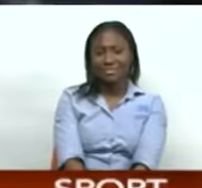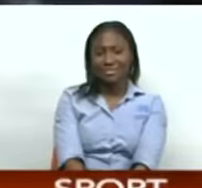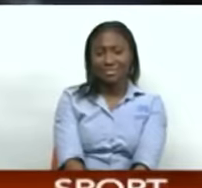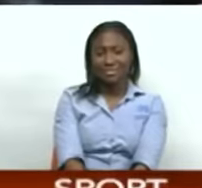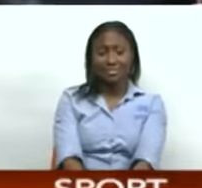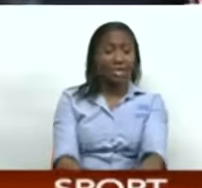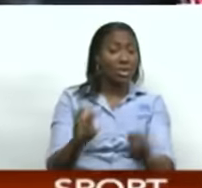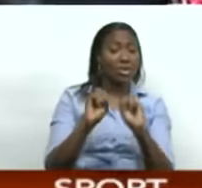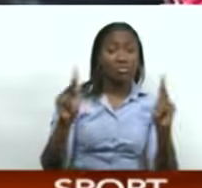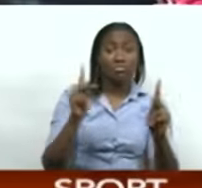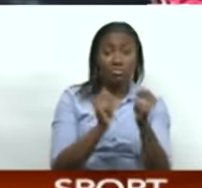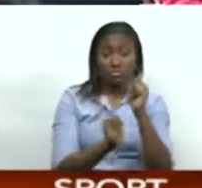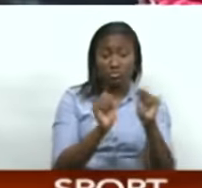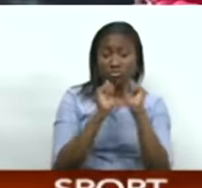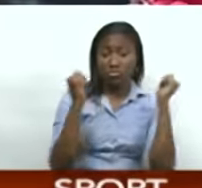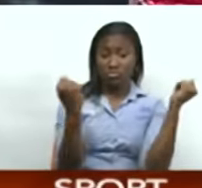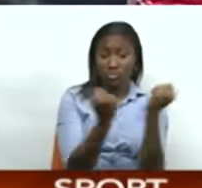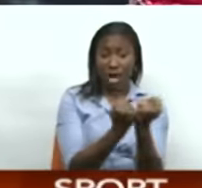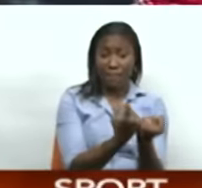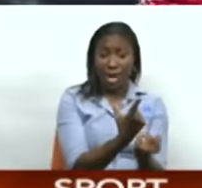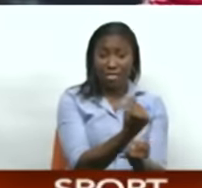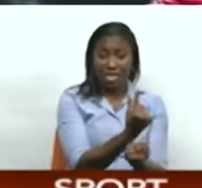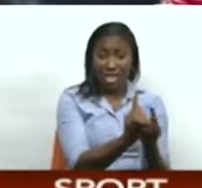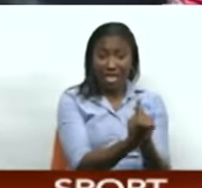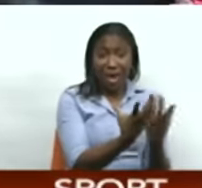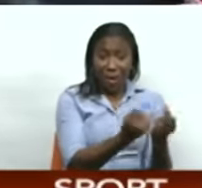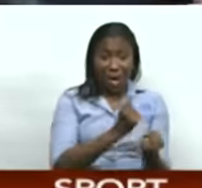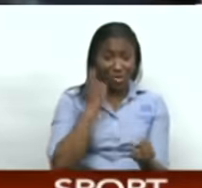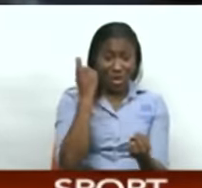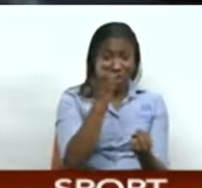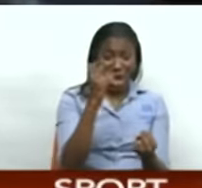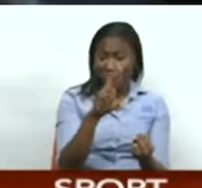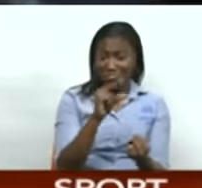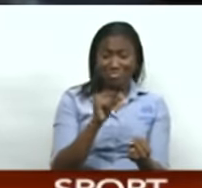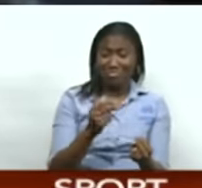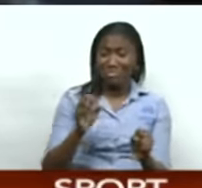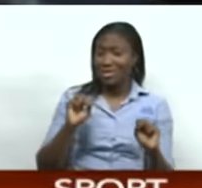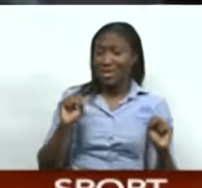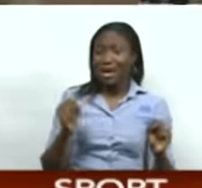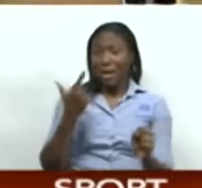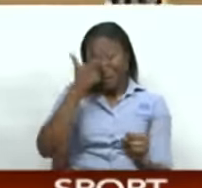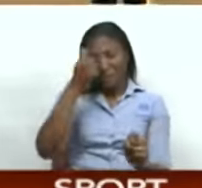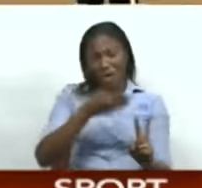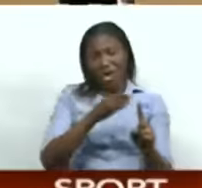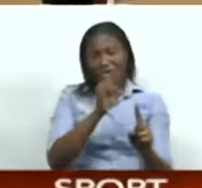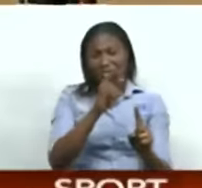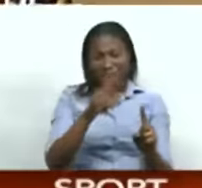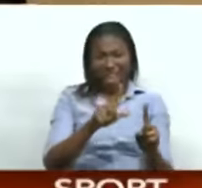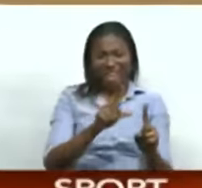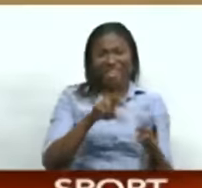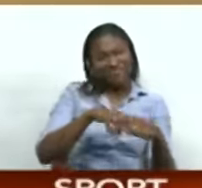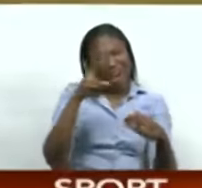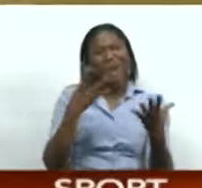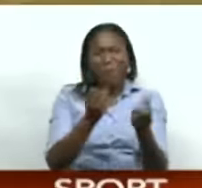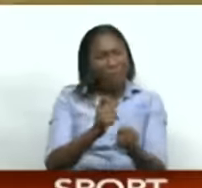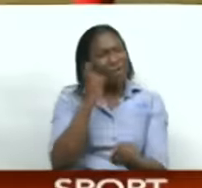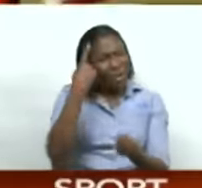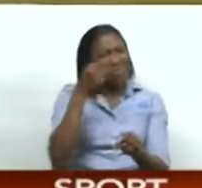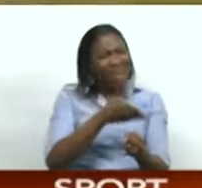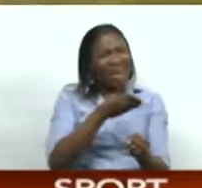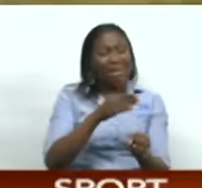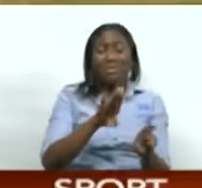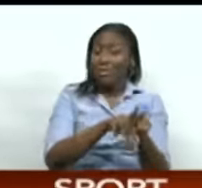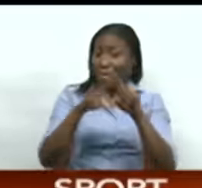Well, the Red Force team is not alone in wanting to win the Super 50 Cup for Sunil Narine. President of the Trinidad and Tobago Cricket Board,